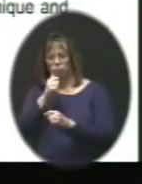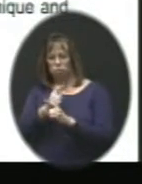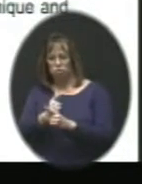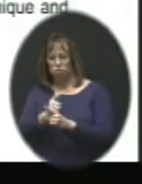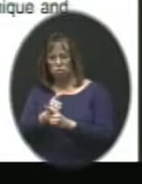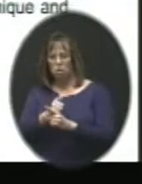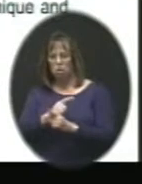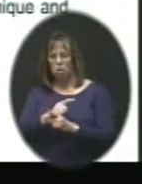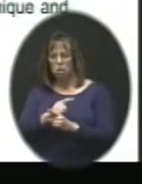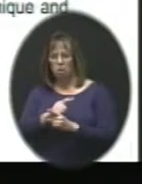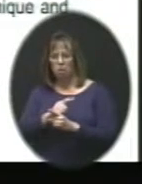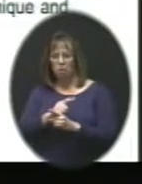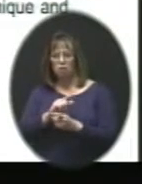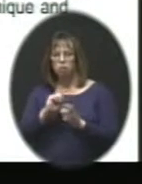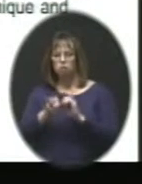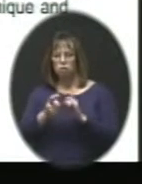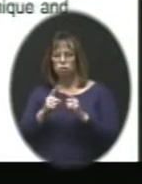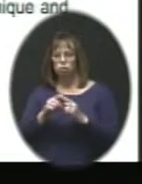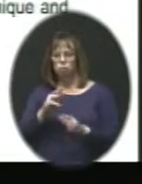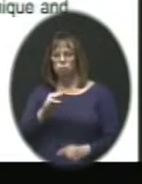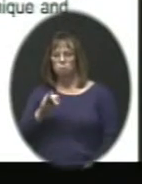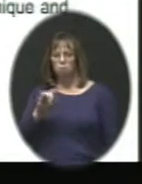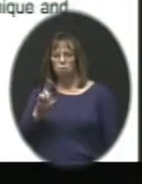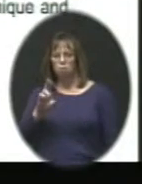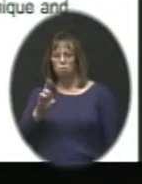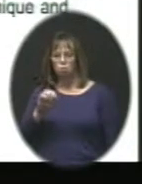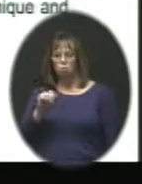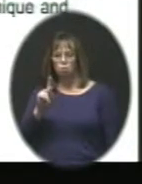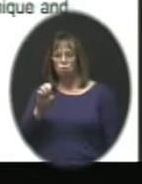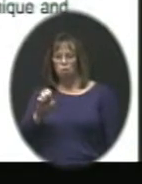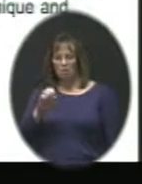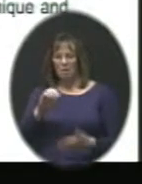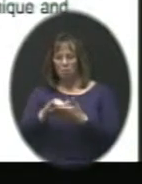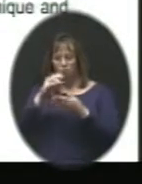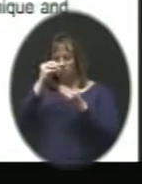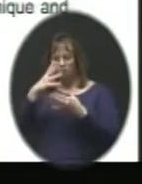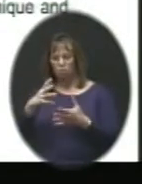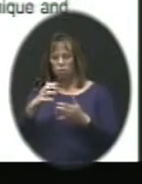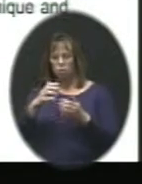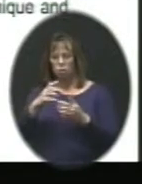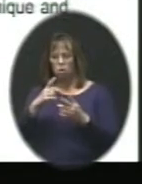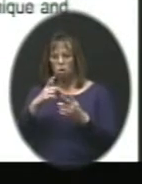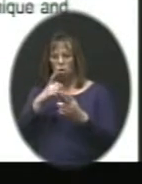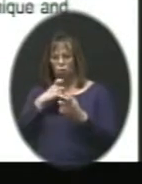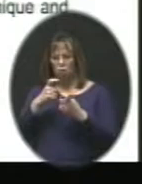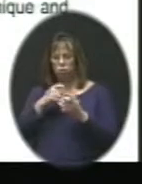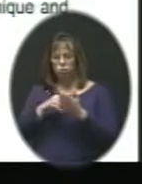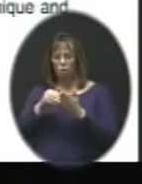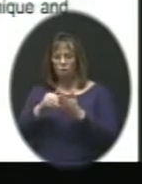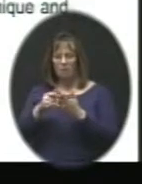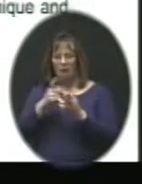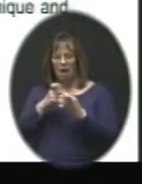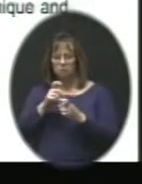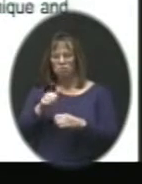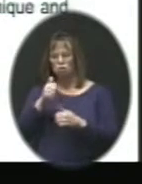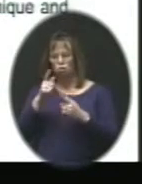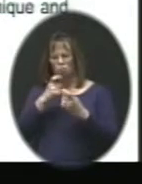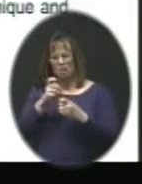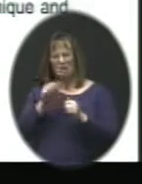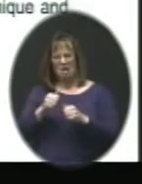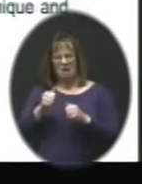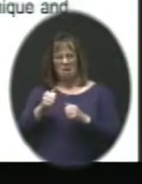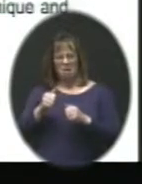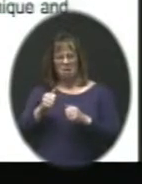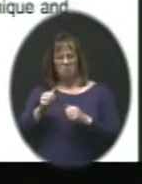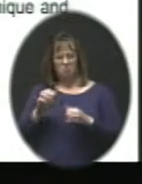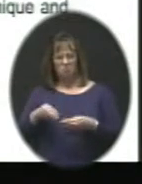Millbrook. So that was information we put out there and questions often asked. The other question was, gosh, can we turn in